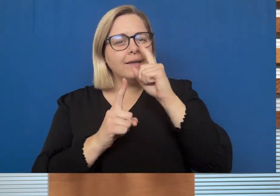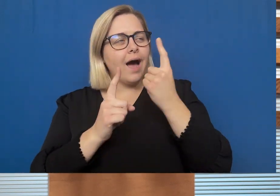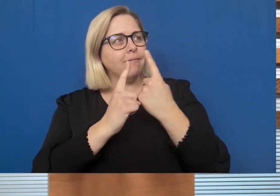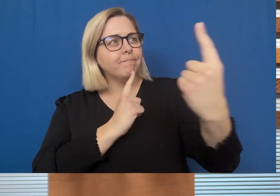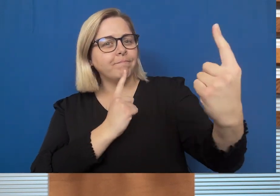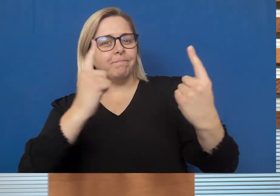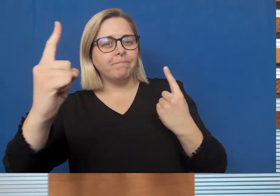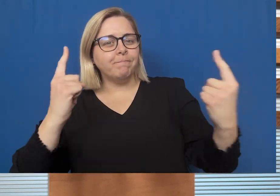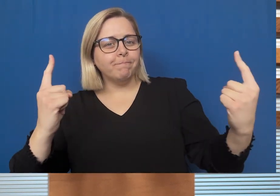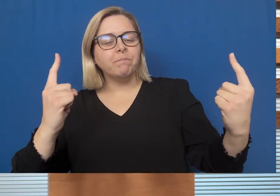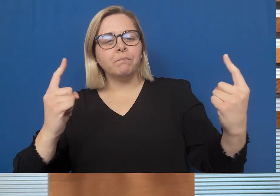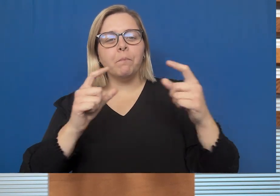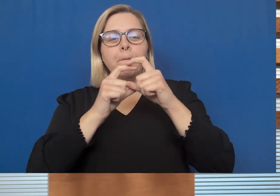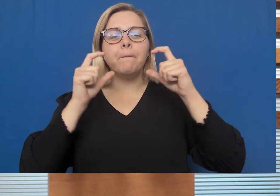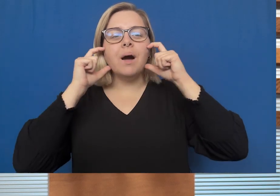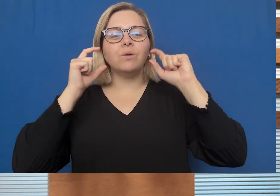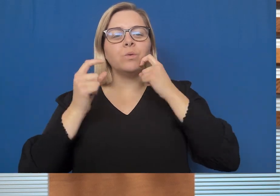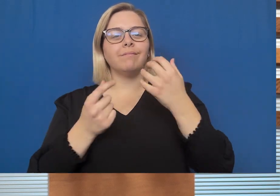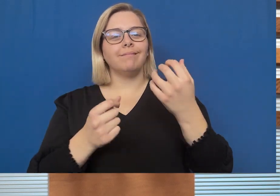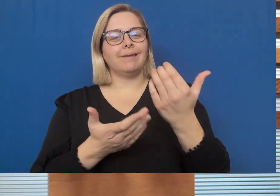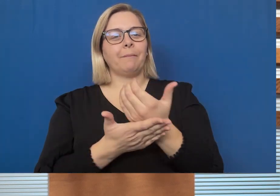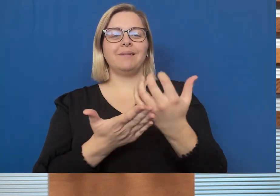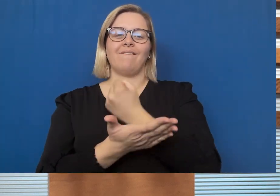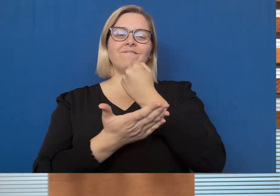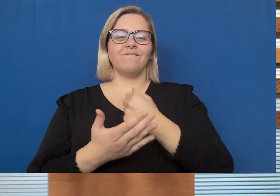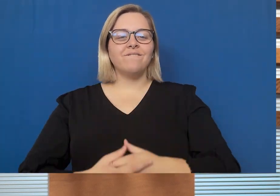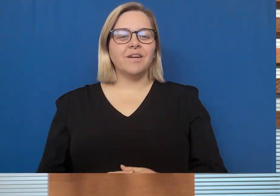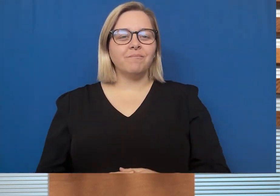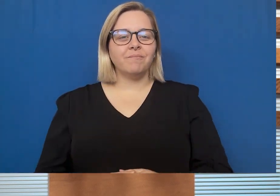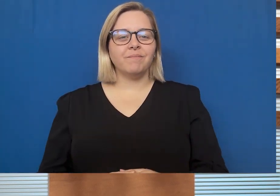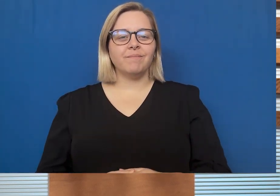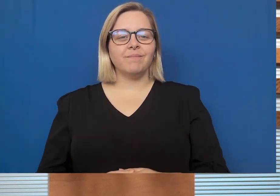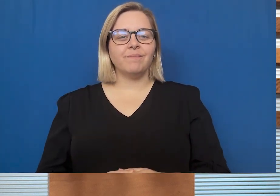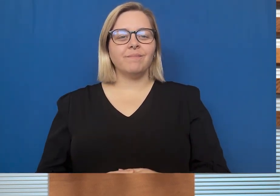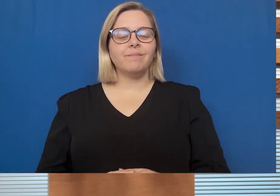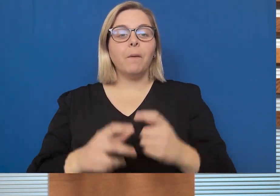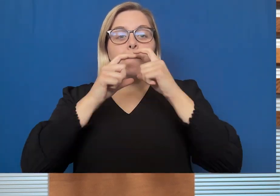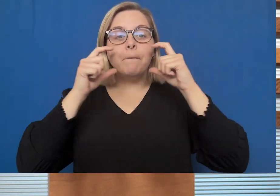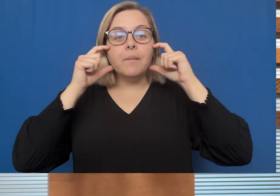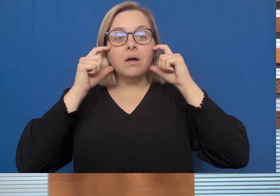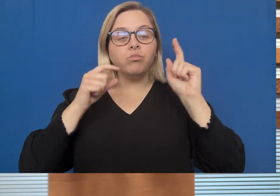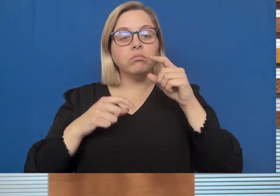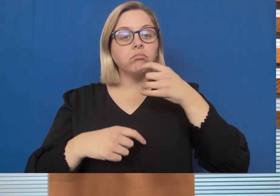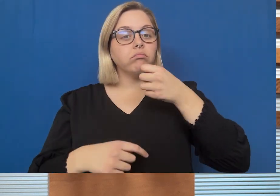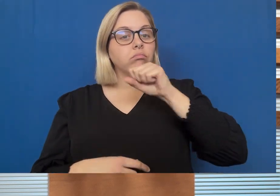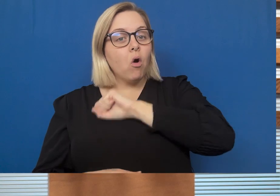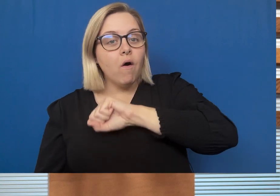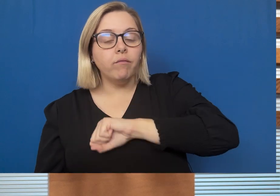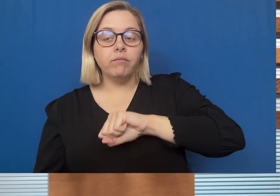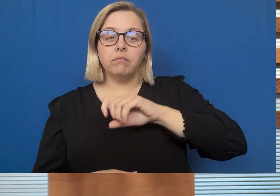to maintain. Face masks are designed to contain the particles that are breathed, coughed or sneezed out.